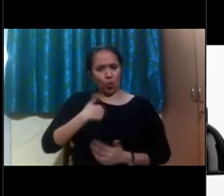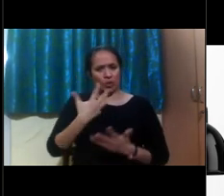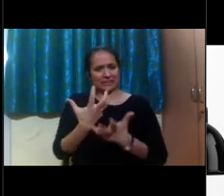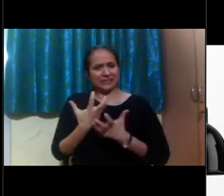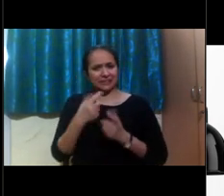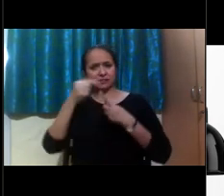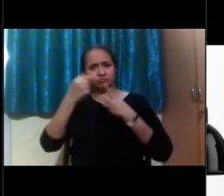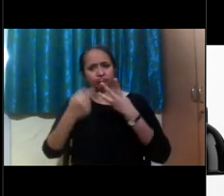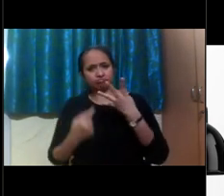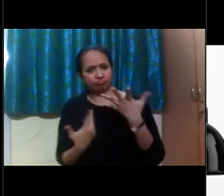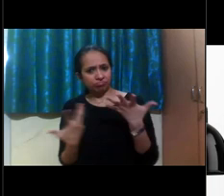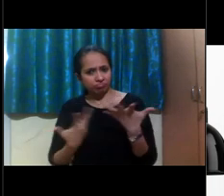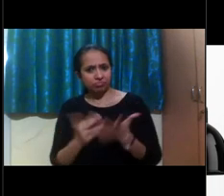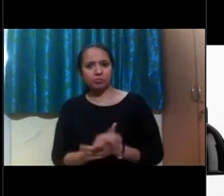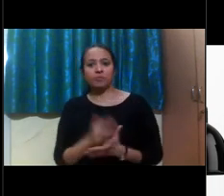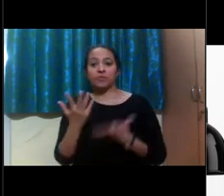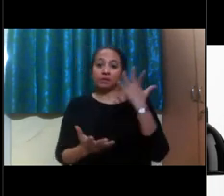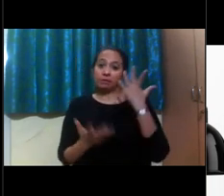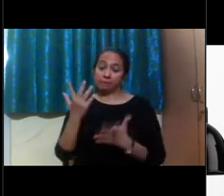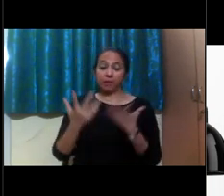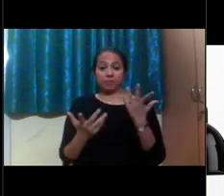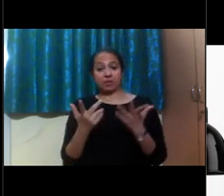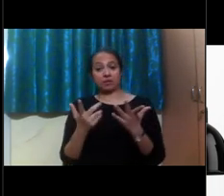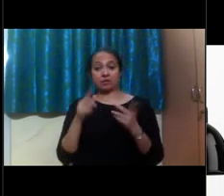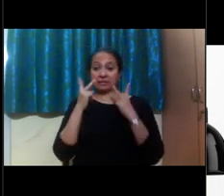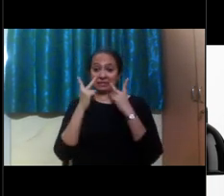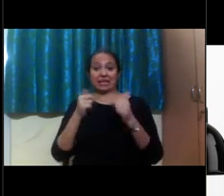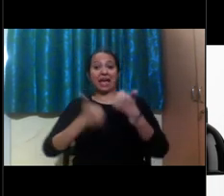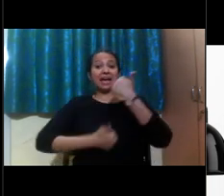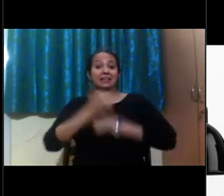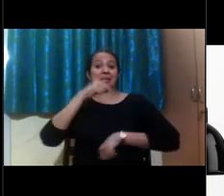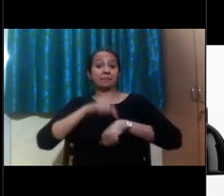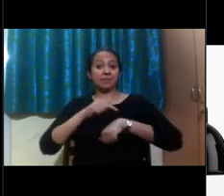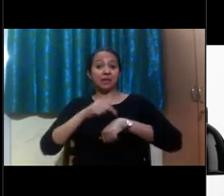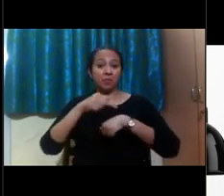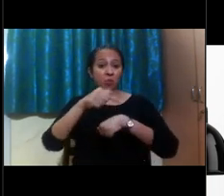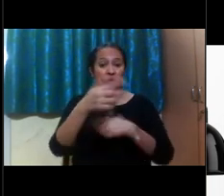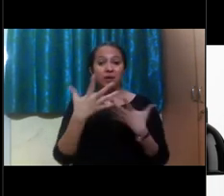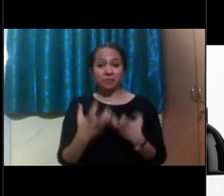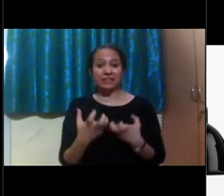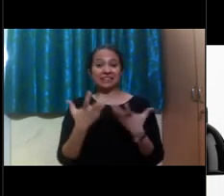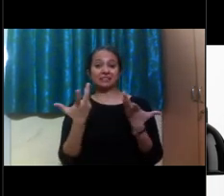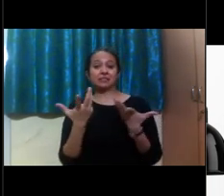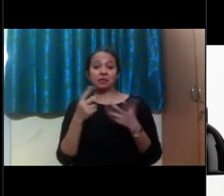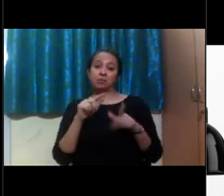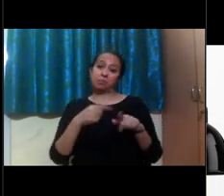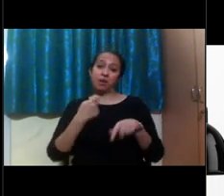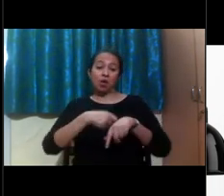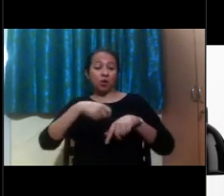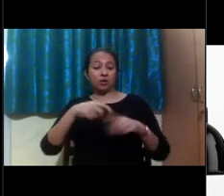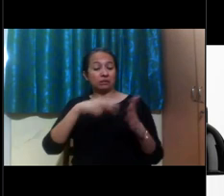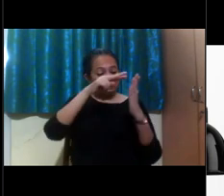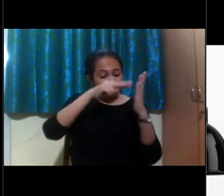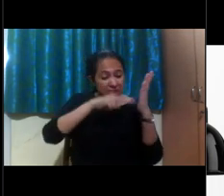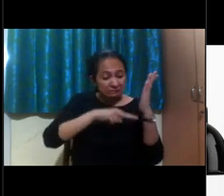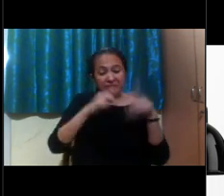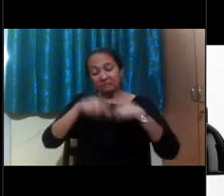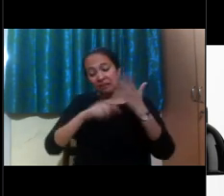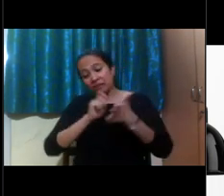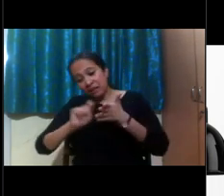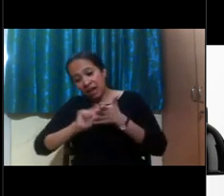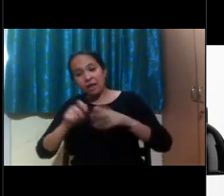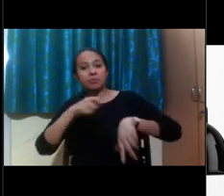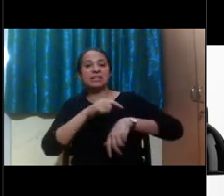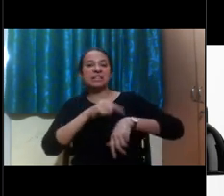is, you know, it might be extended time on your exam just because, you know, it's going to take you a little bit longer to maybe read that exam and make sure you can,